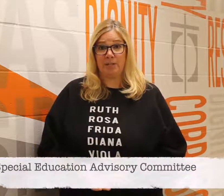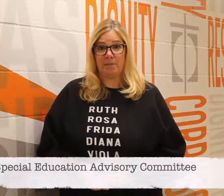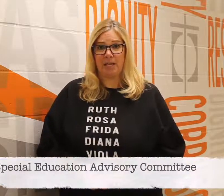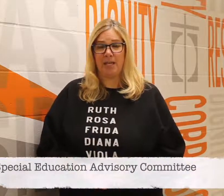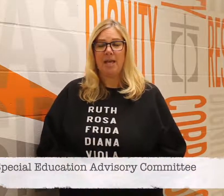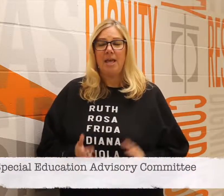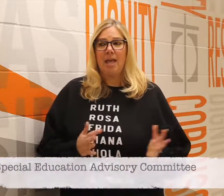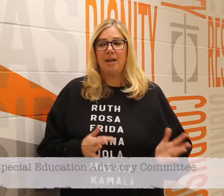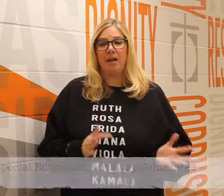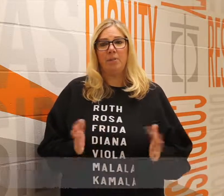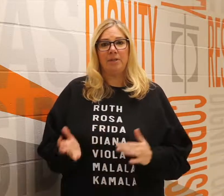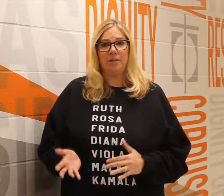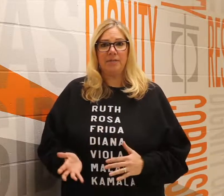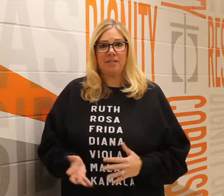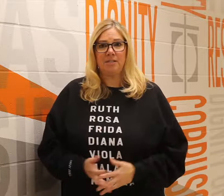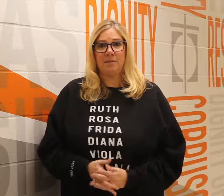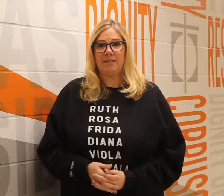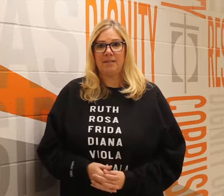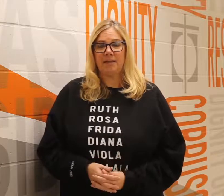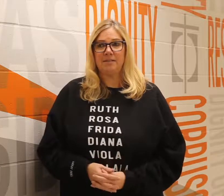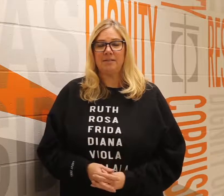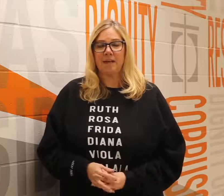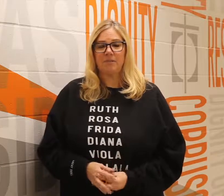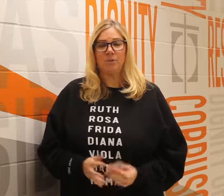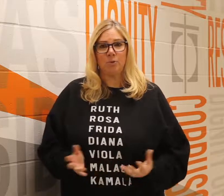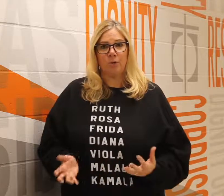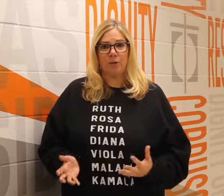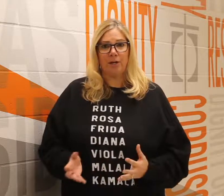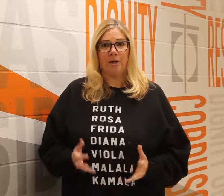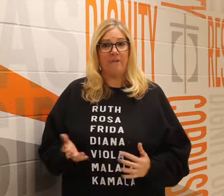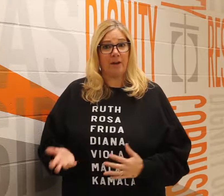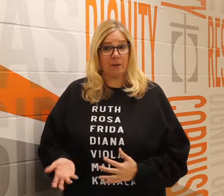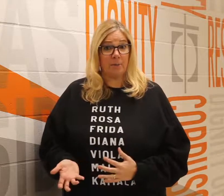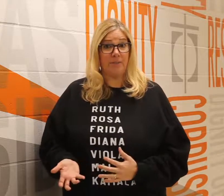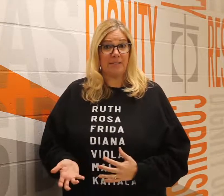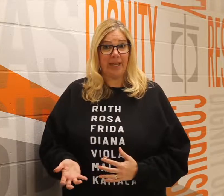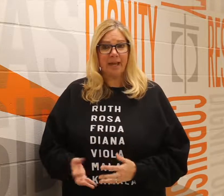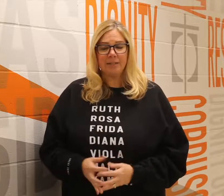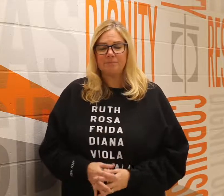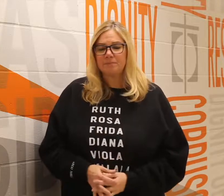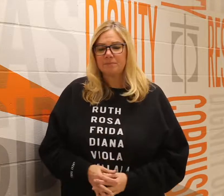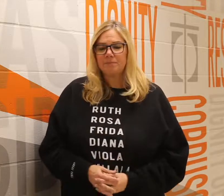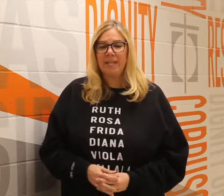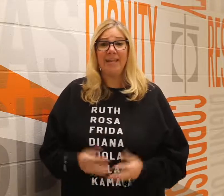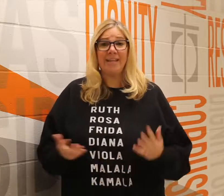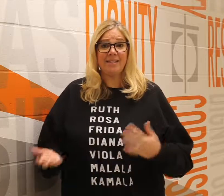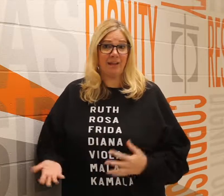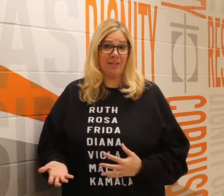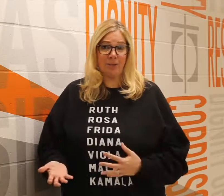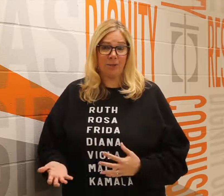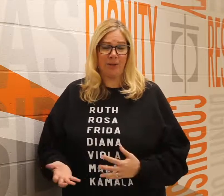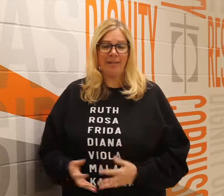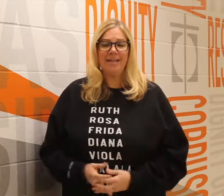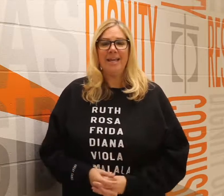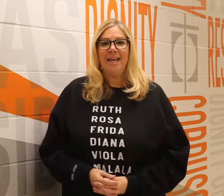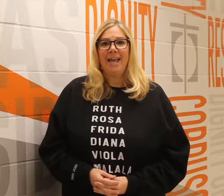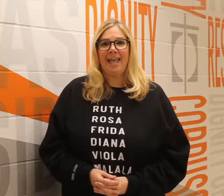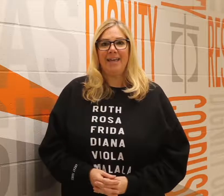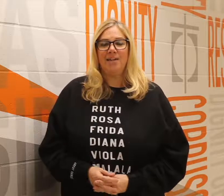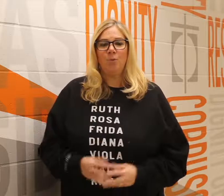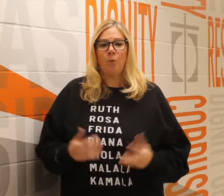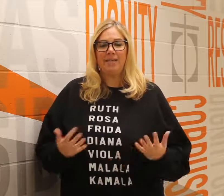advisory committee and a couple of years into my son's school career i found out about seac and i decided to join